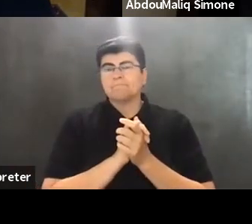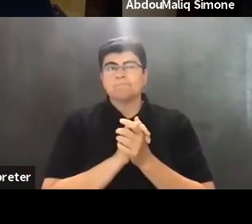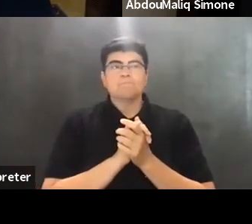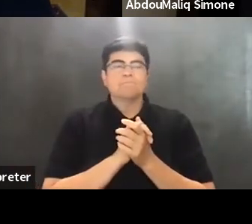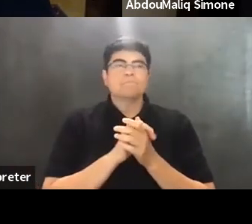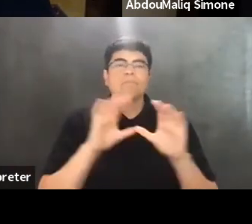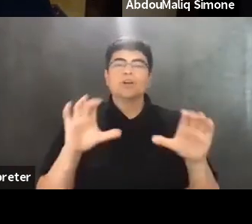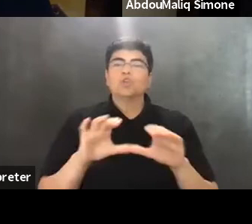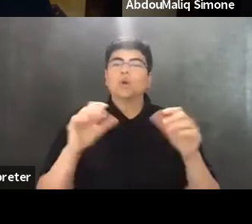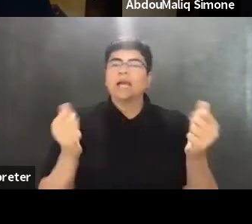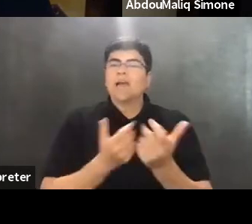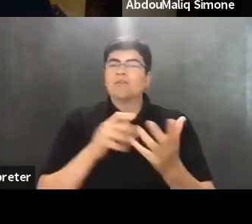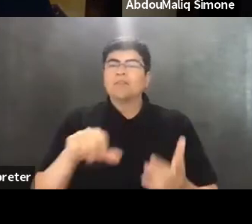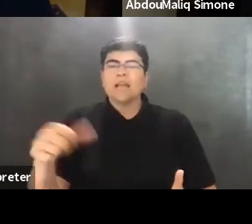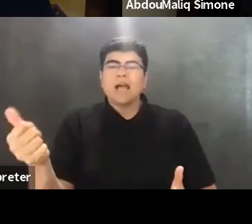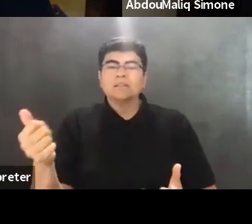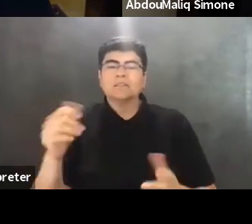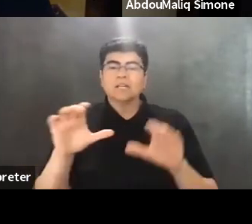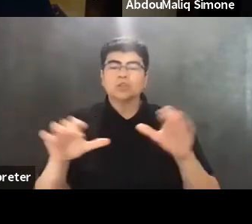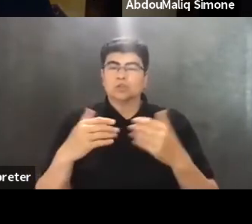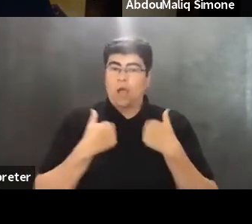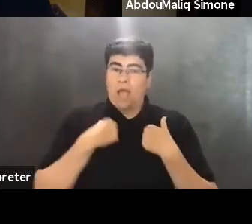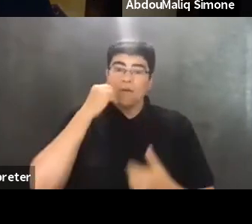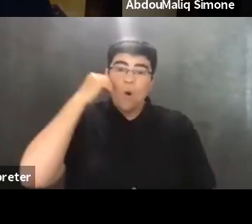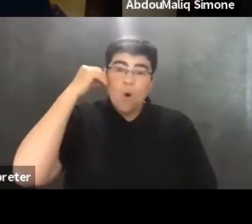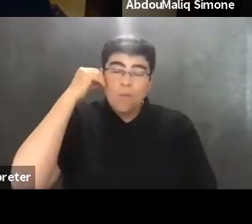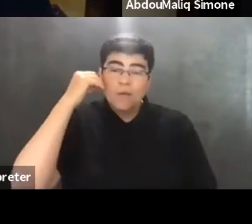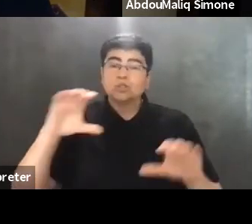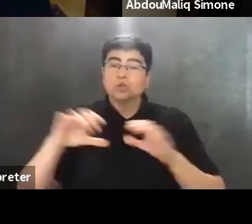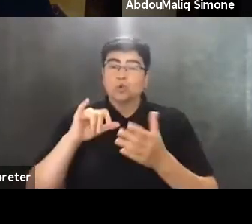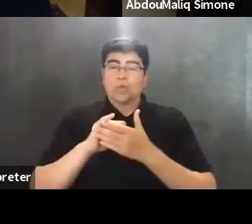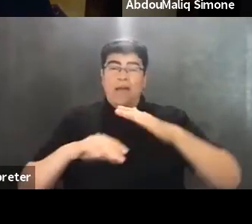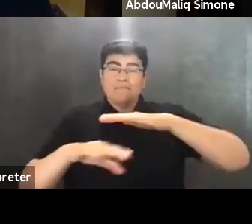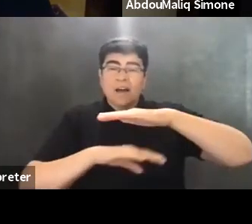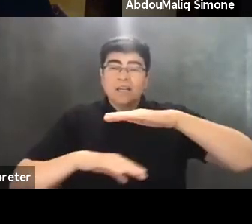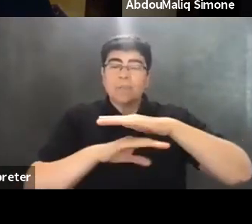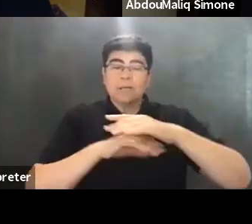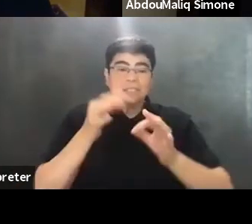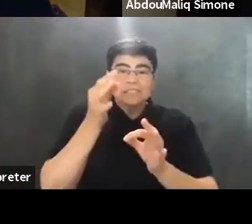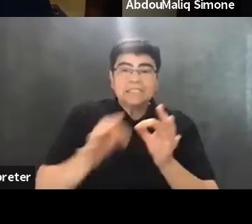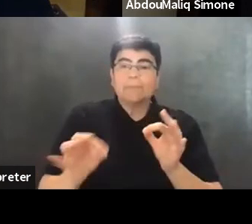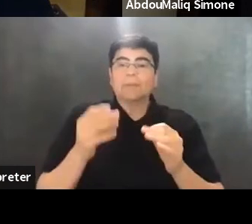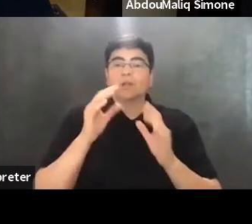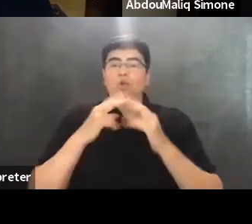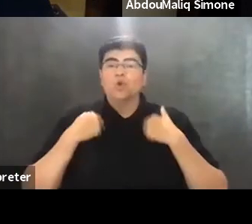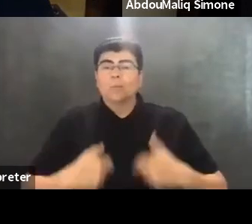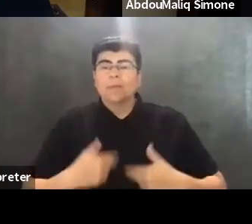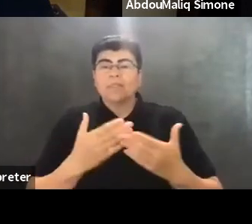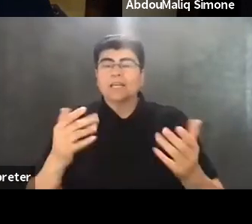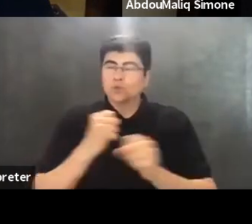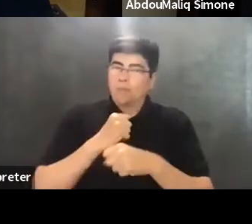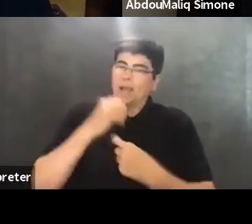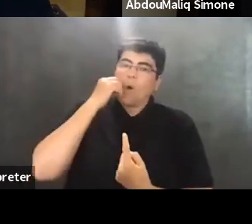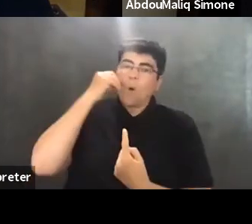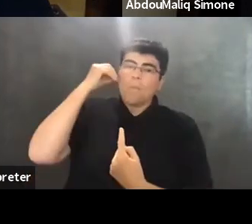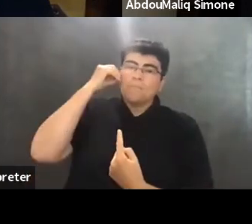everything else they're doing to have a home, to do that fundamental, simple human thing to make a home, the home,